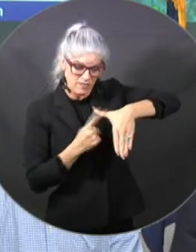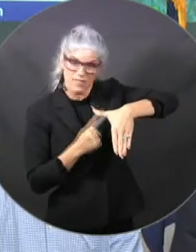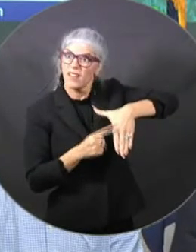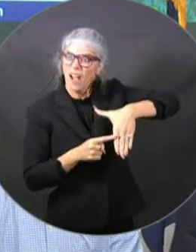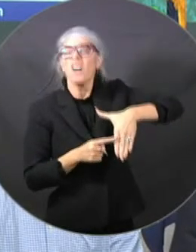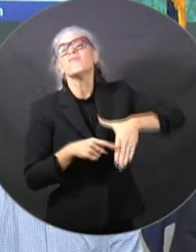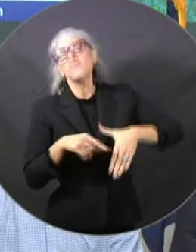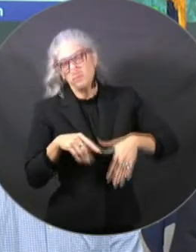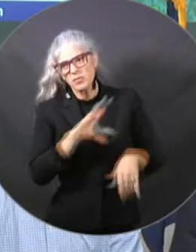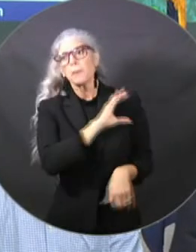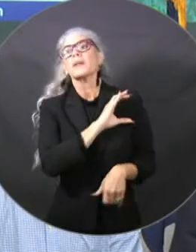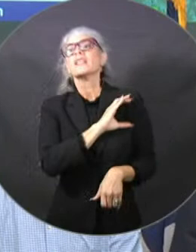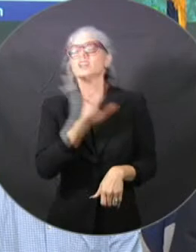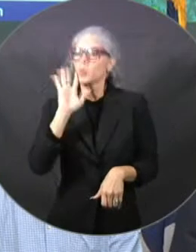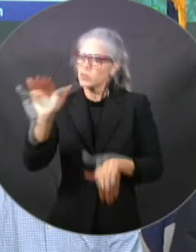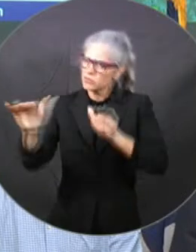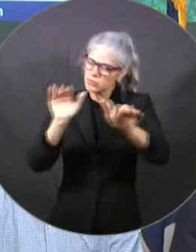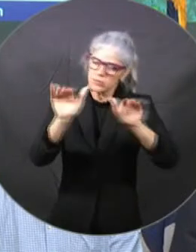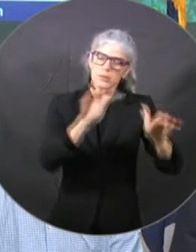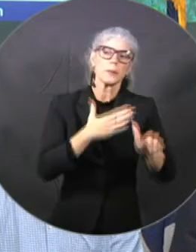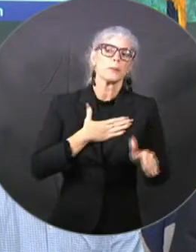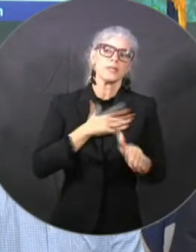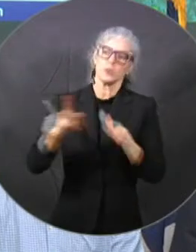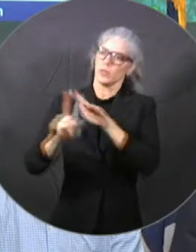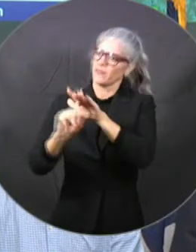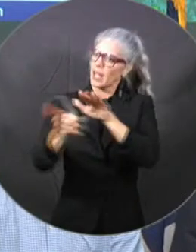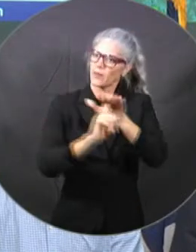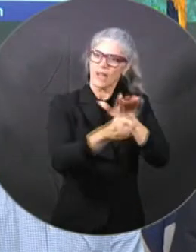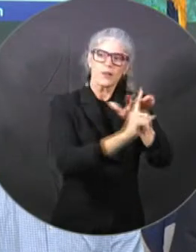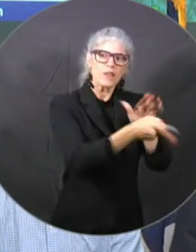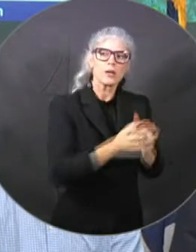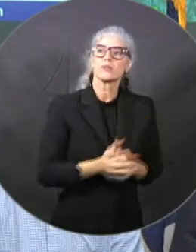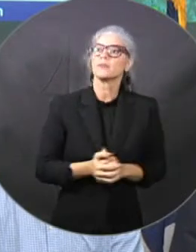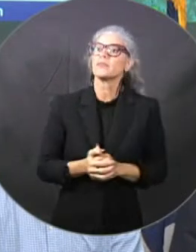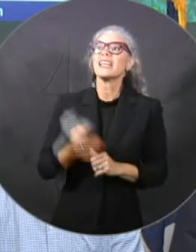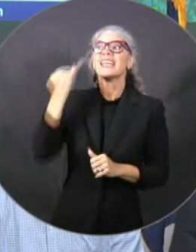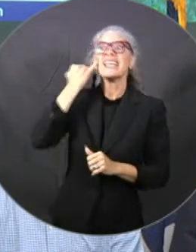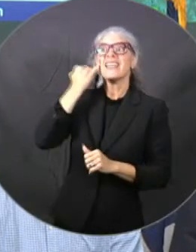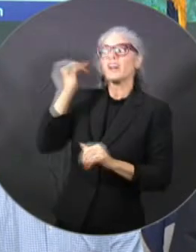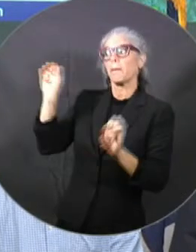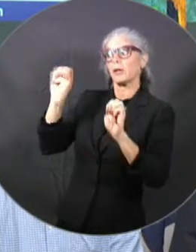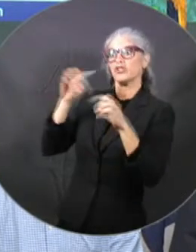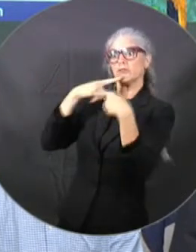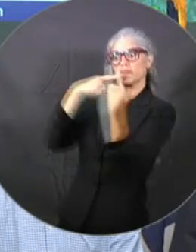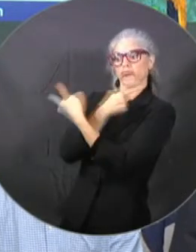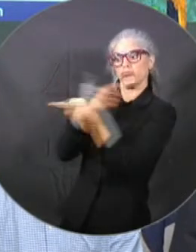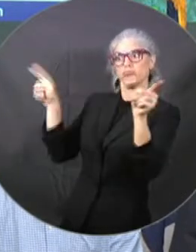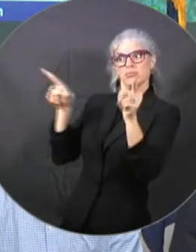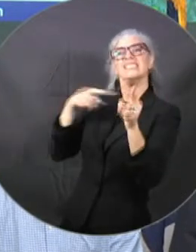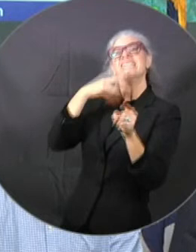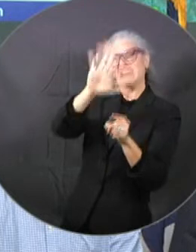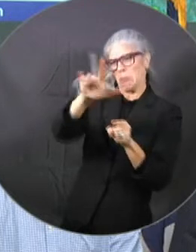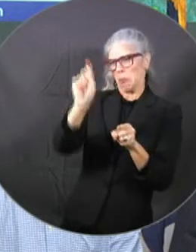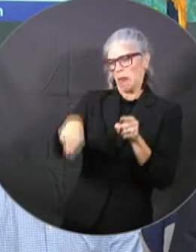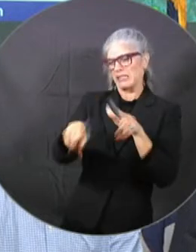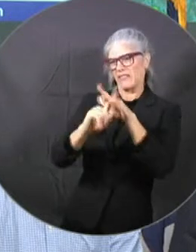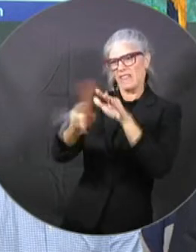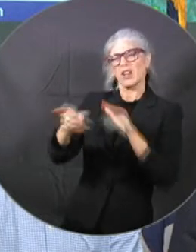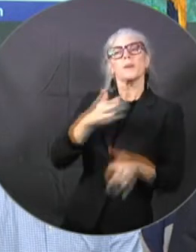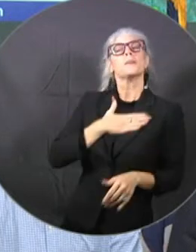evacuation to be implemented, please heed their warnings. Again, go tens of miles, not hundreds of miles.